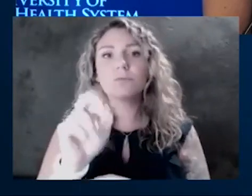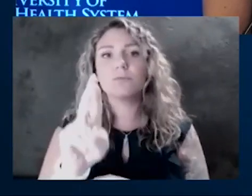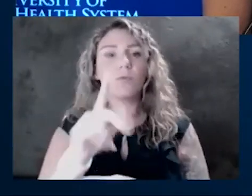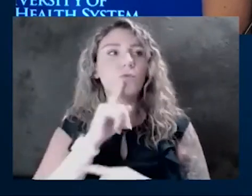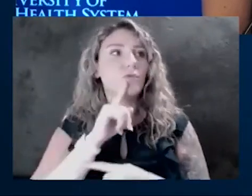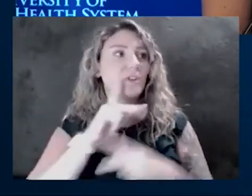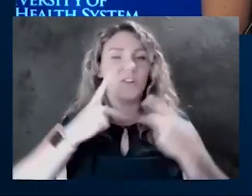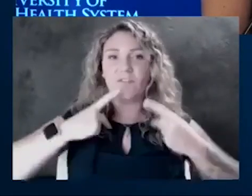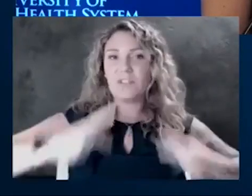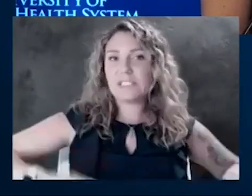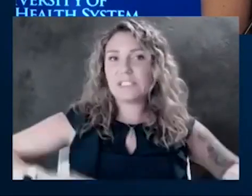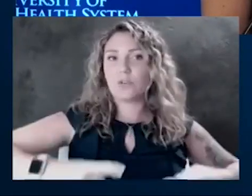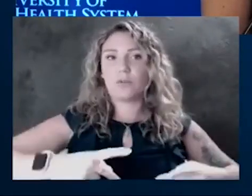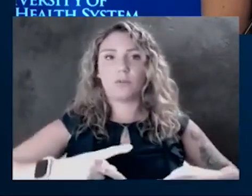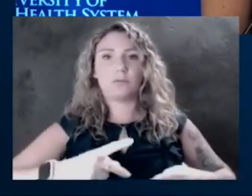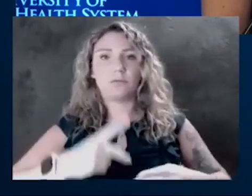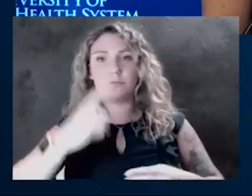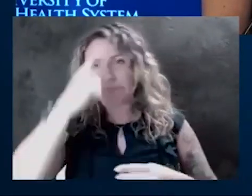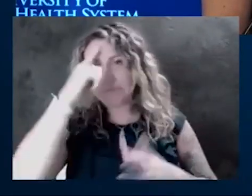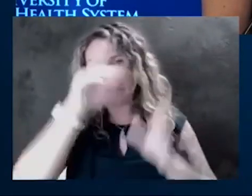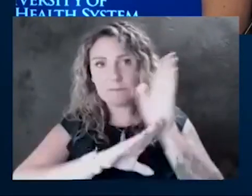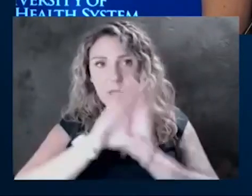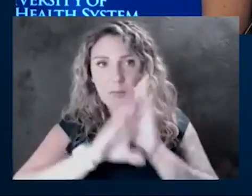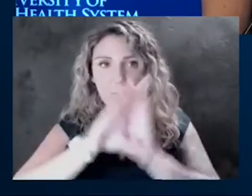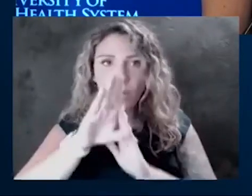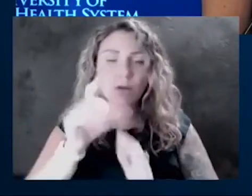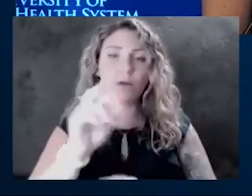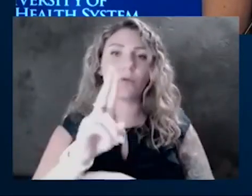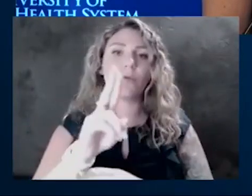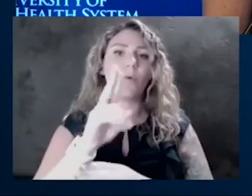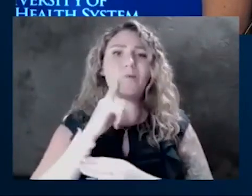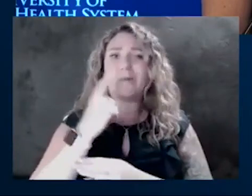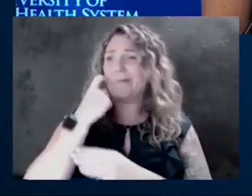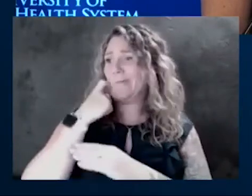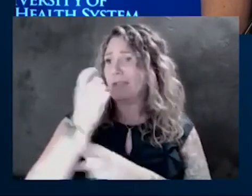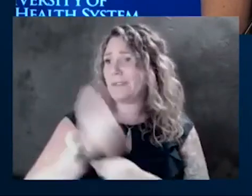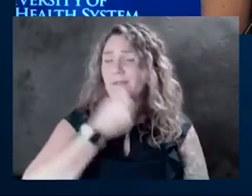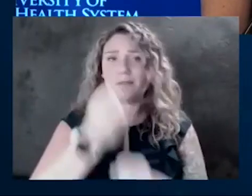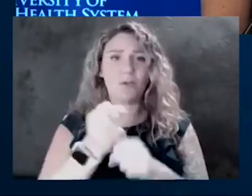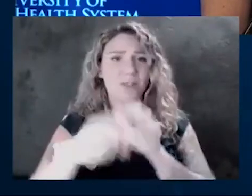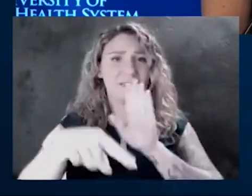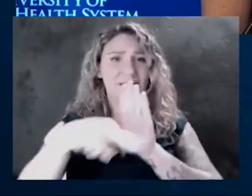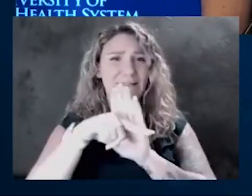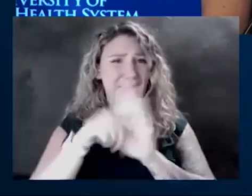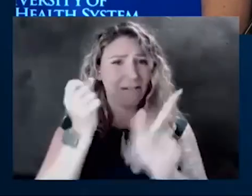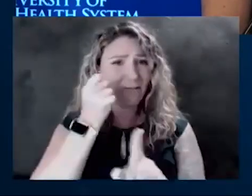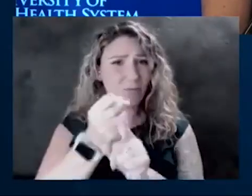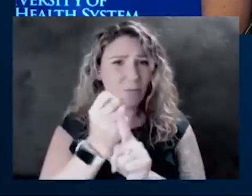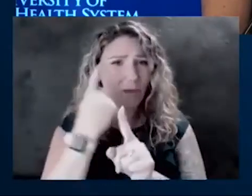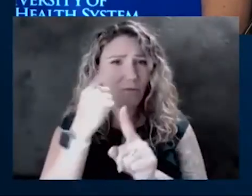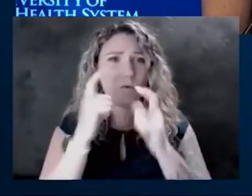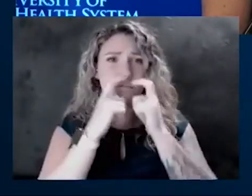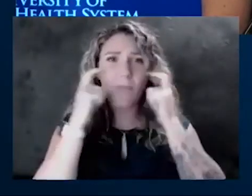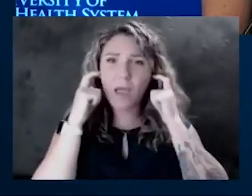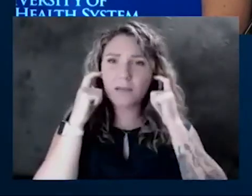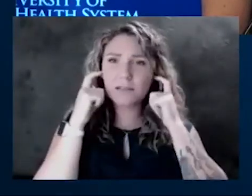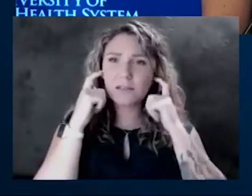developmental, anything at all that over the course of the last year that we have seen is a negative thing for children wearing masks long-term?